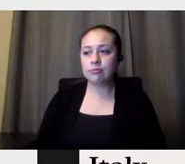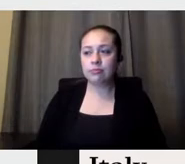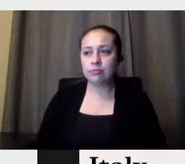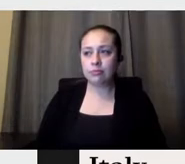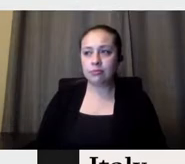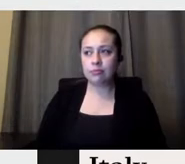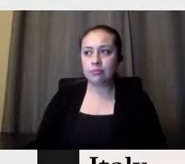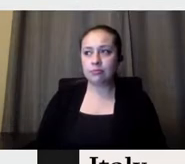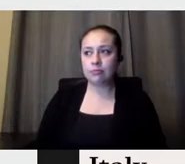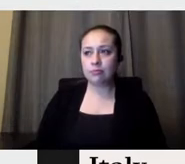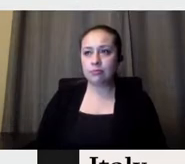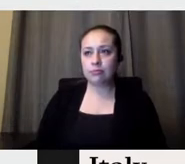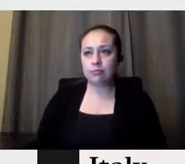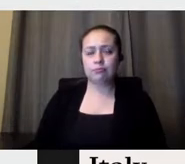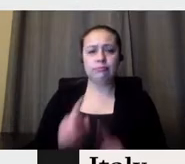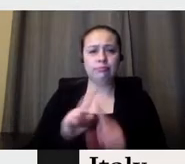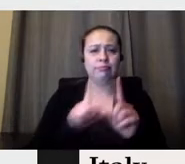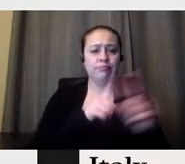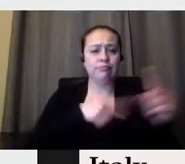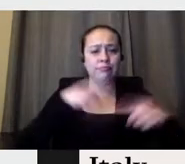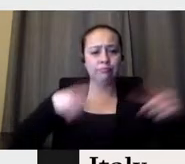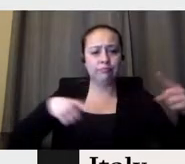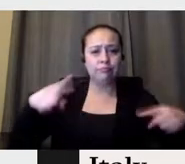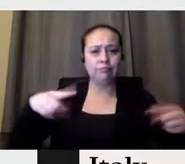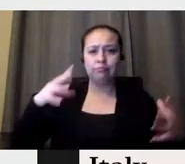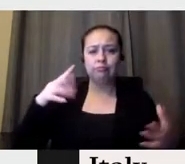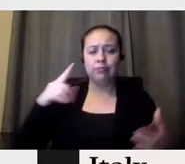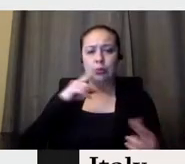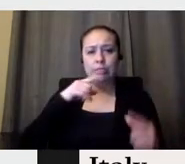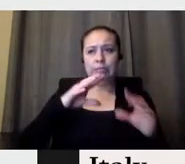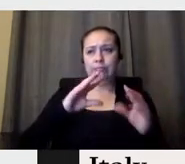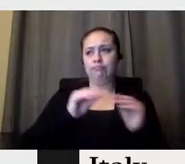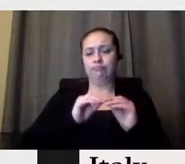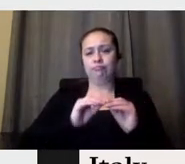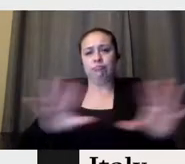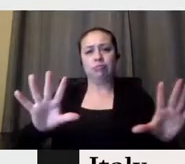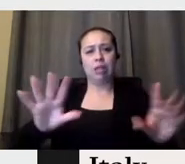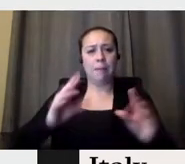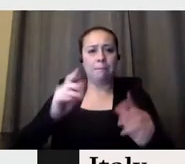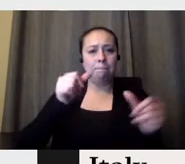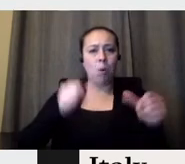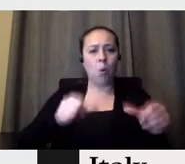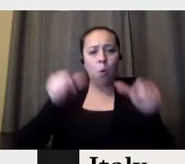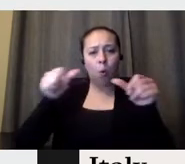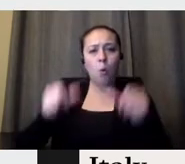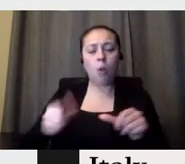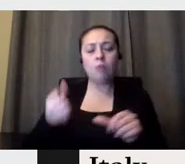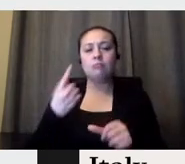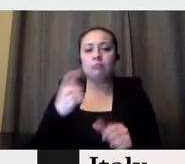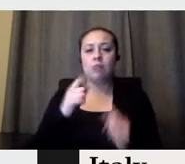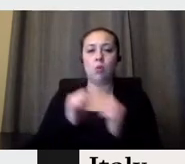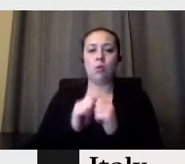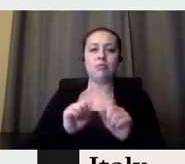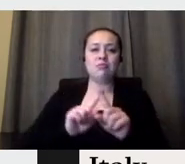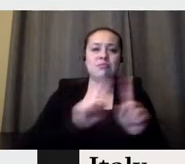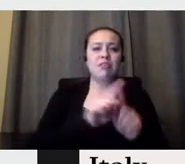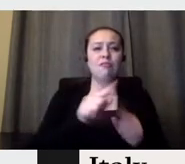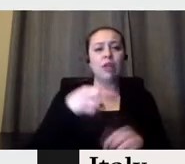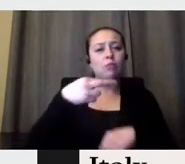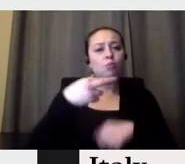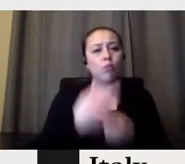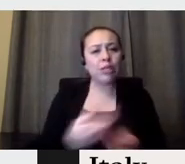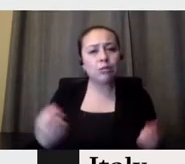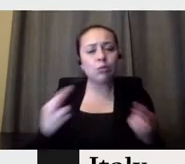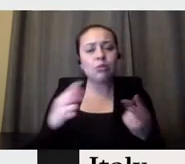when you receive a huge amount of posters that the resources to the ideas or the concept to